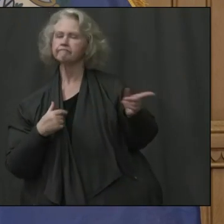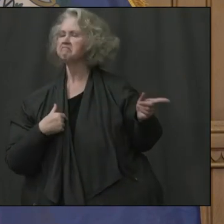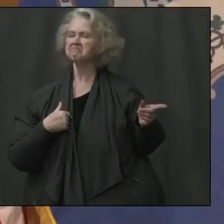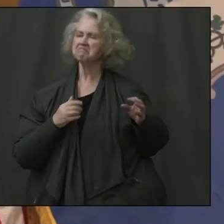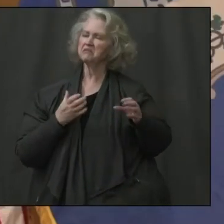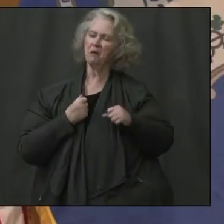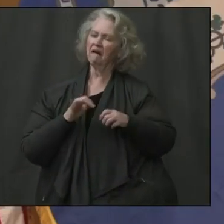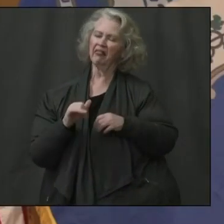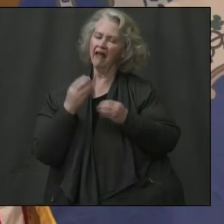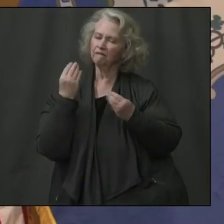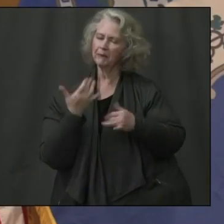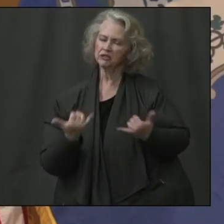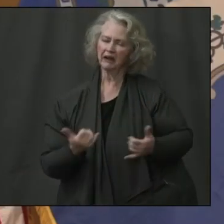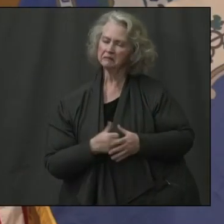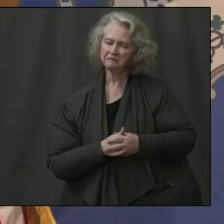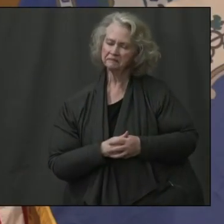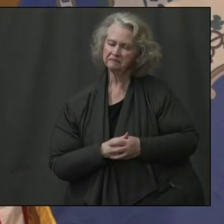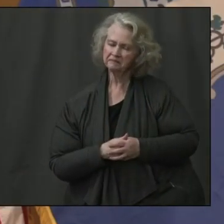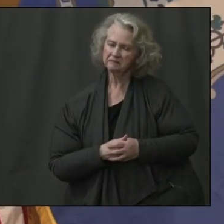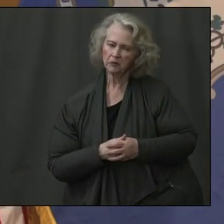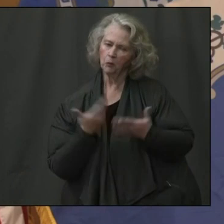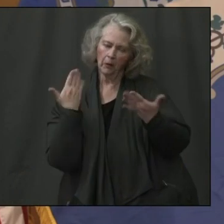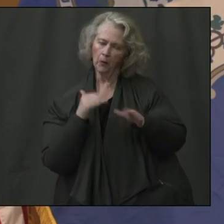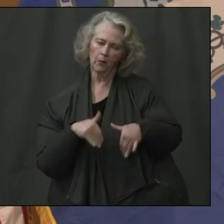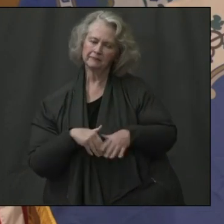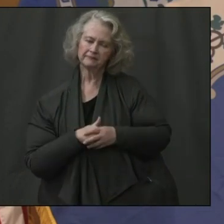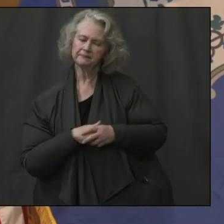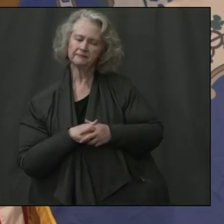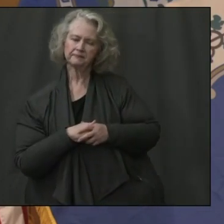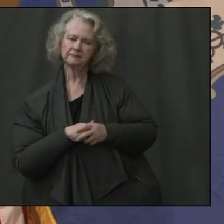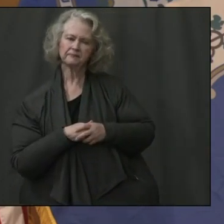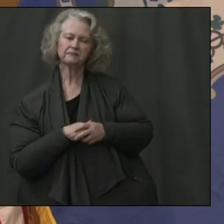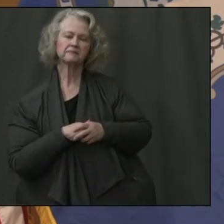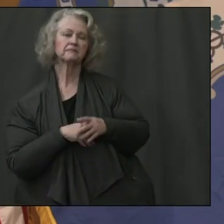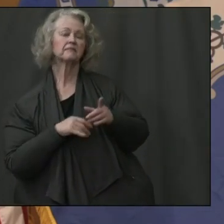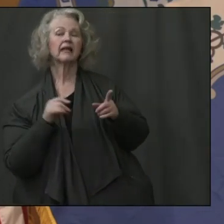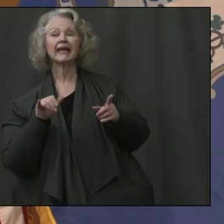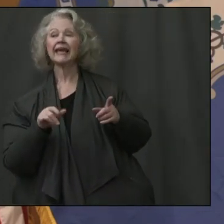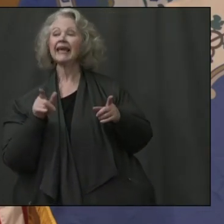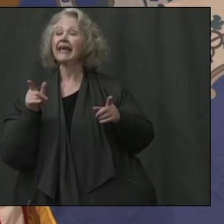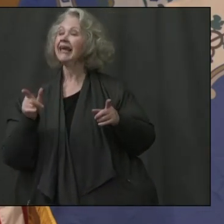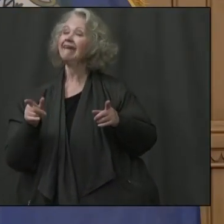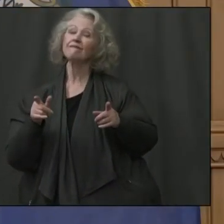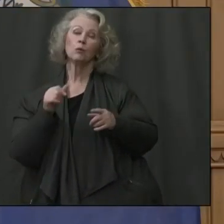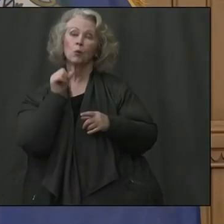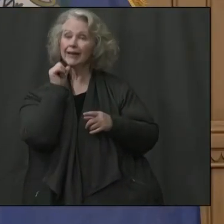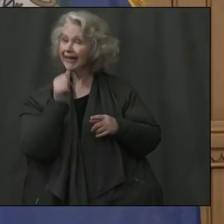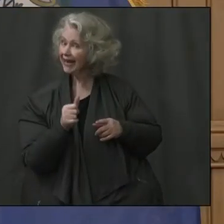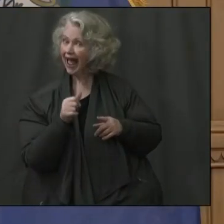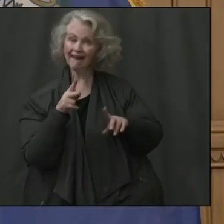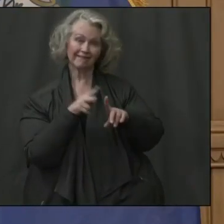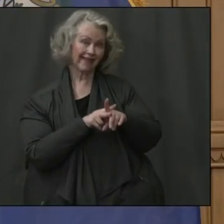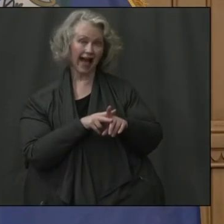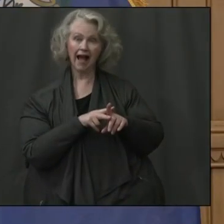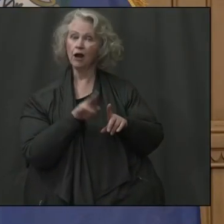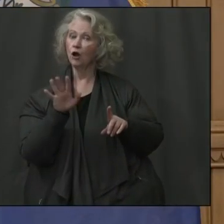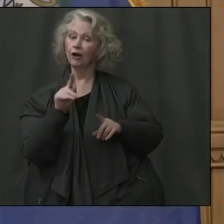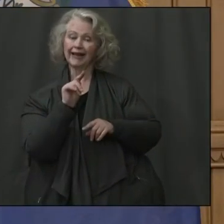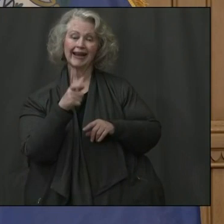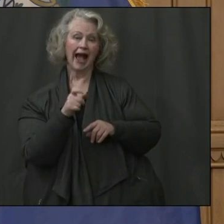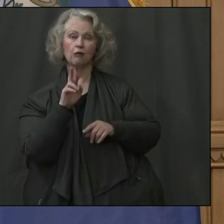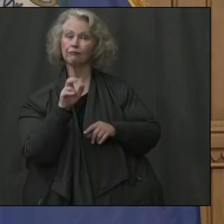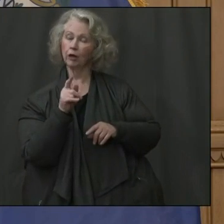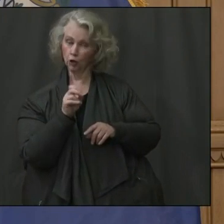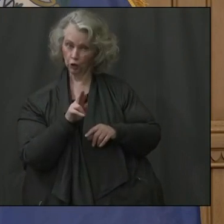Not at this time. don't have that data yet. No data on that. But Chris, if you did not file a tax return, you must